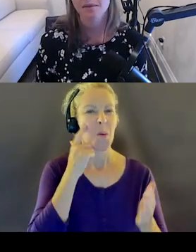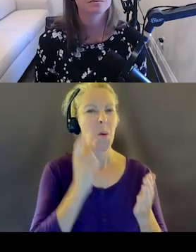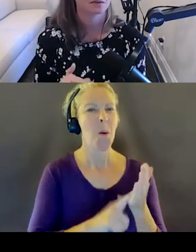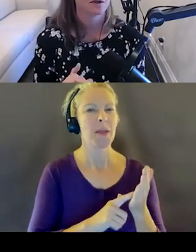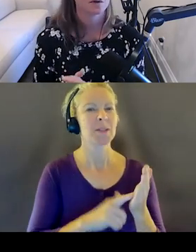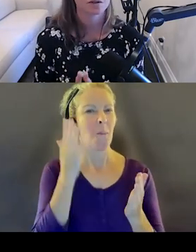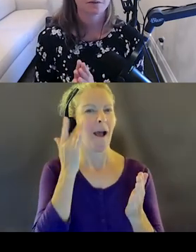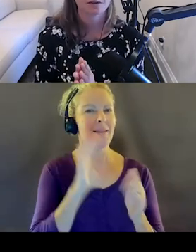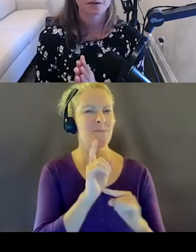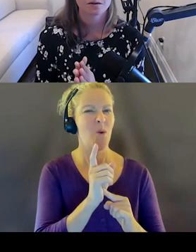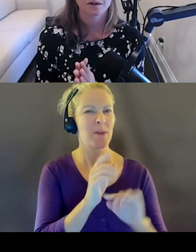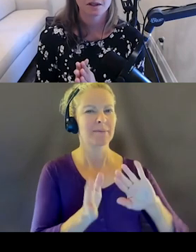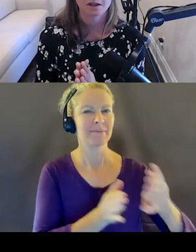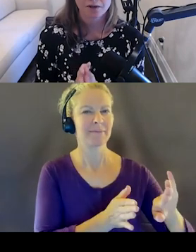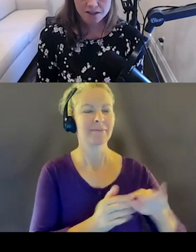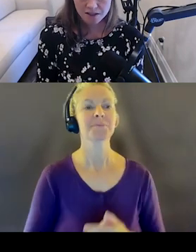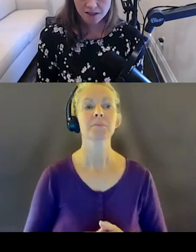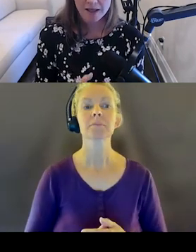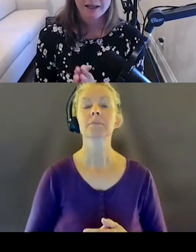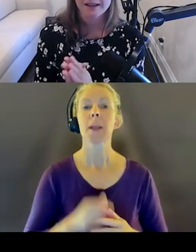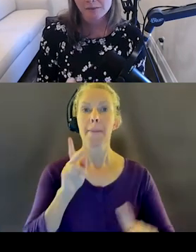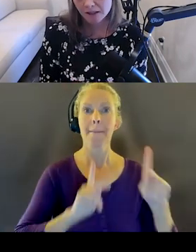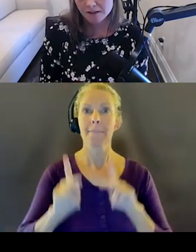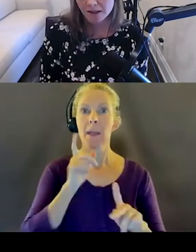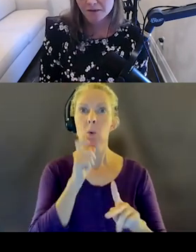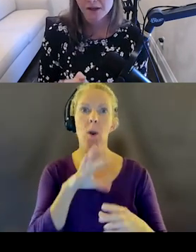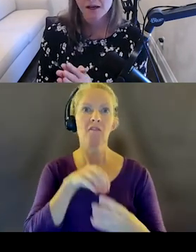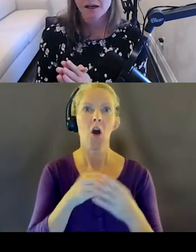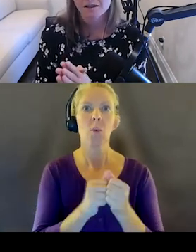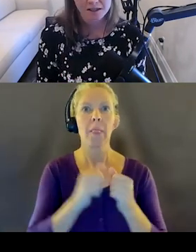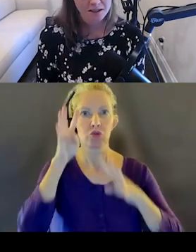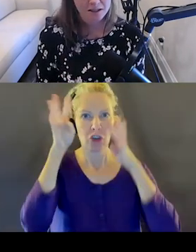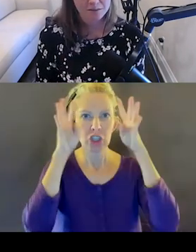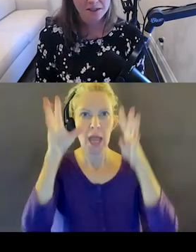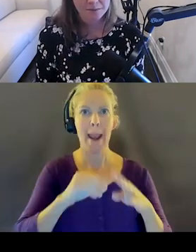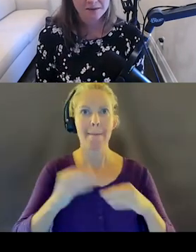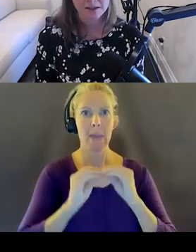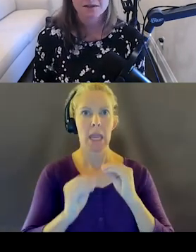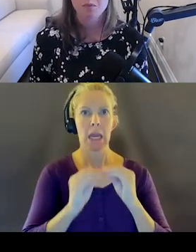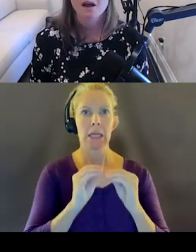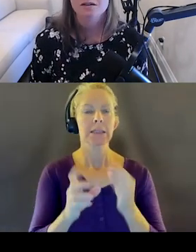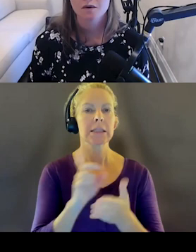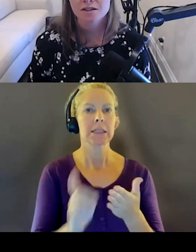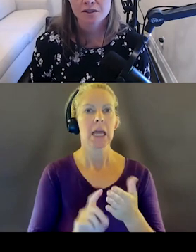people who contribute to the creation and the maintenance of design systems specifically. So on screen,